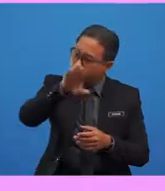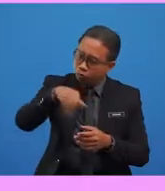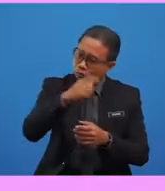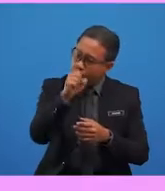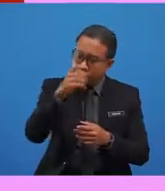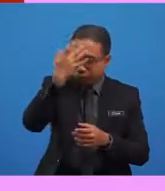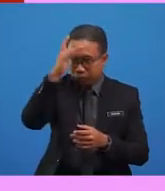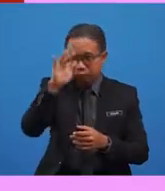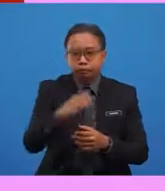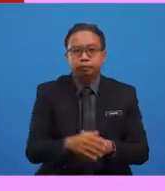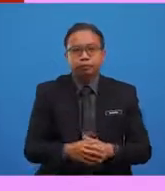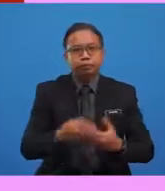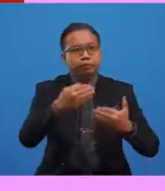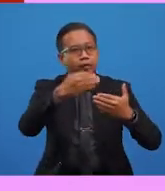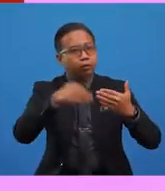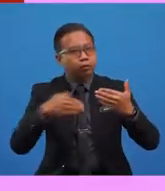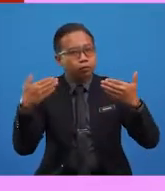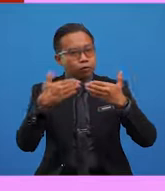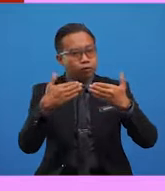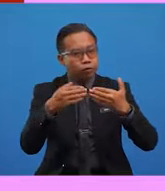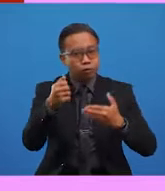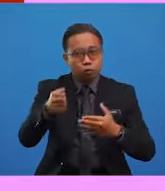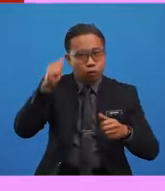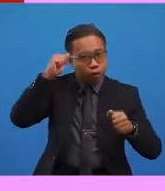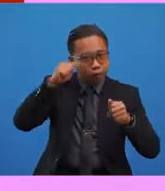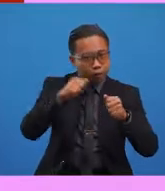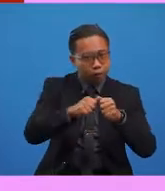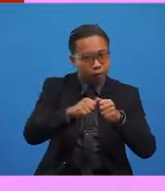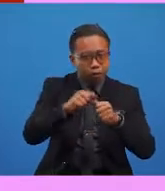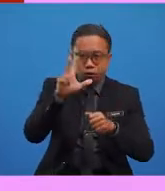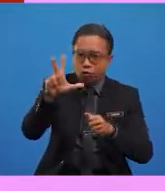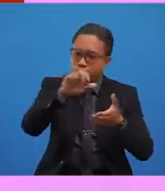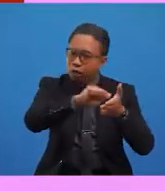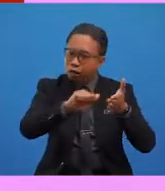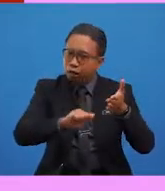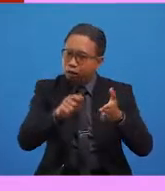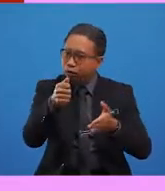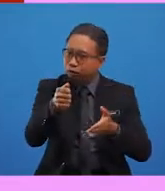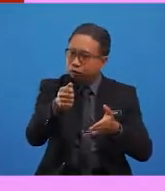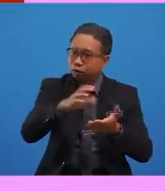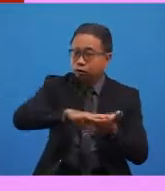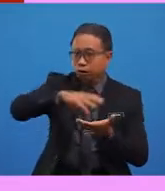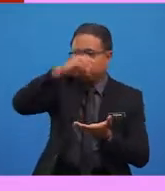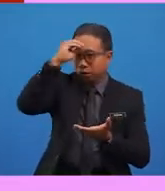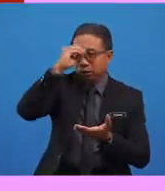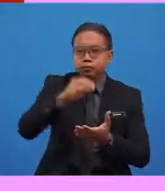Before we continue, do you remember the three articles that you have just learned?